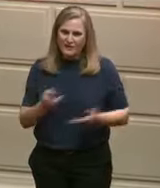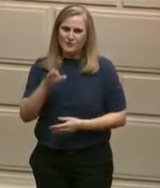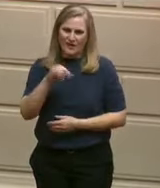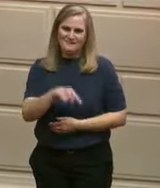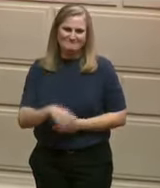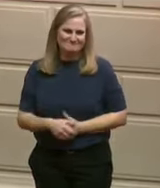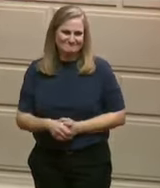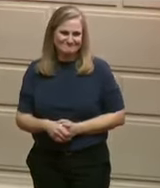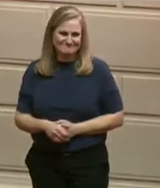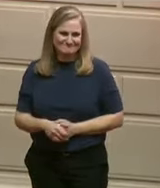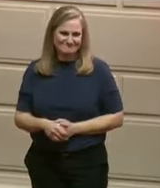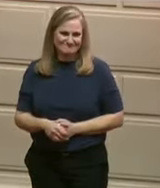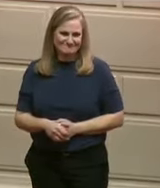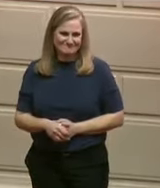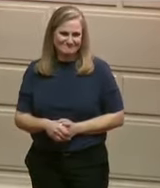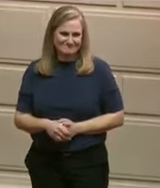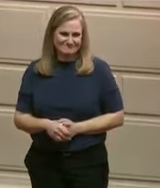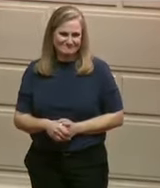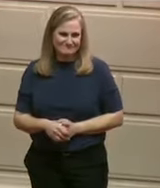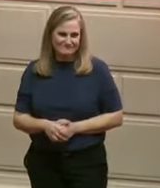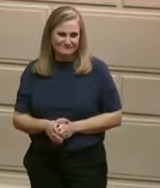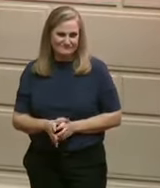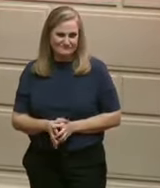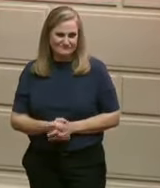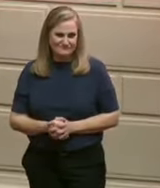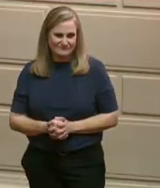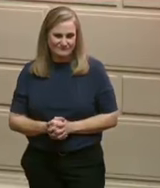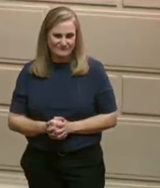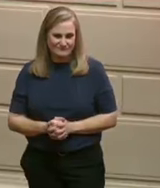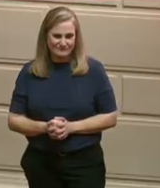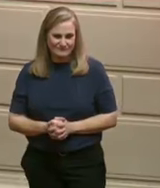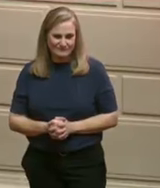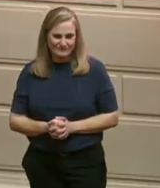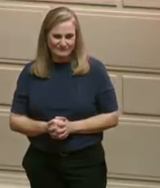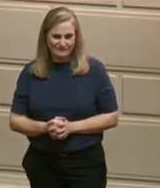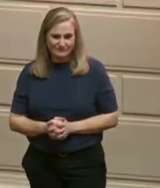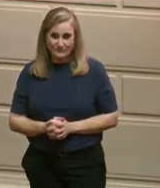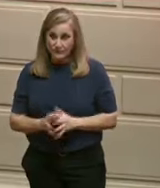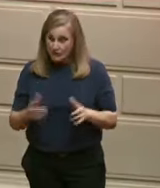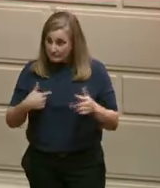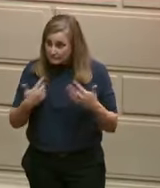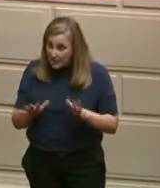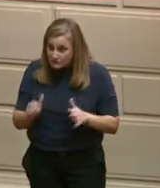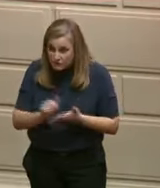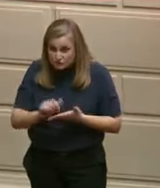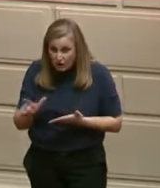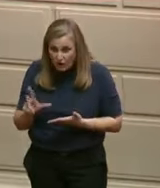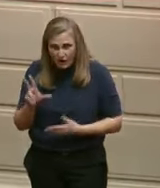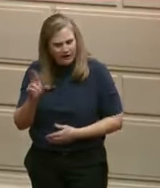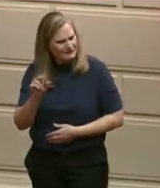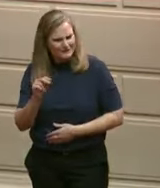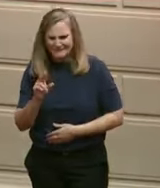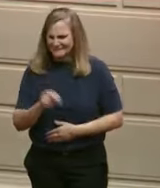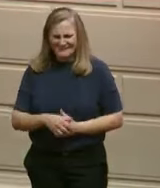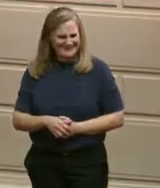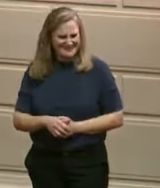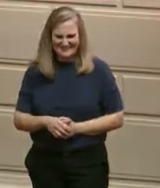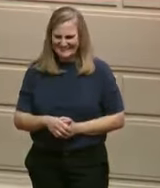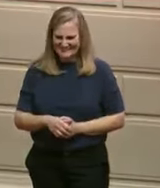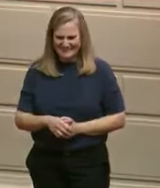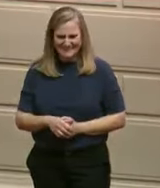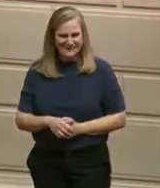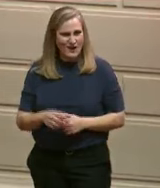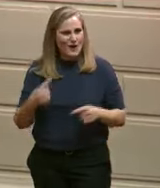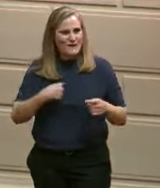But that's not all. This year Rhode Island became home of Good Burger 2. Hocus Pocus 2. And the